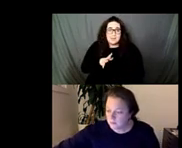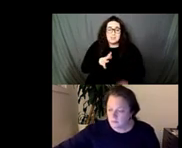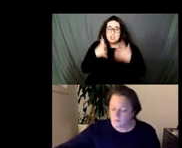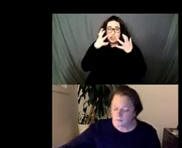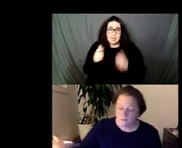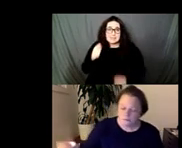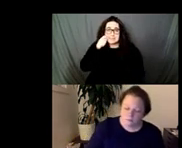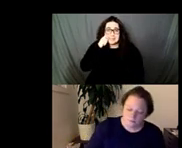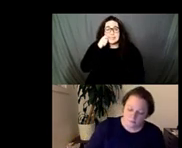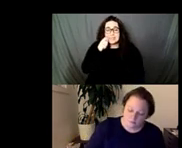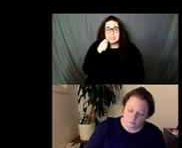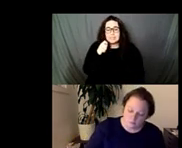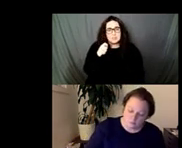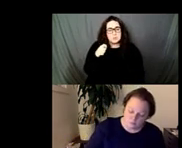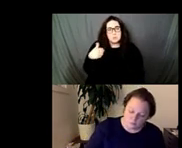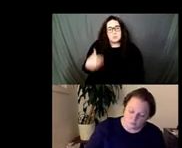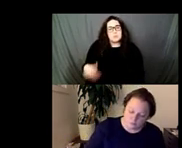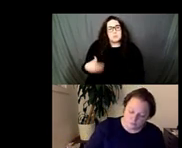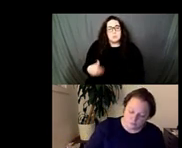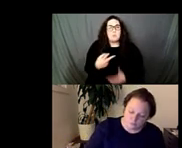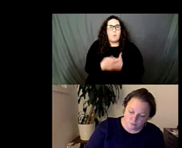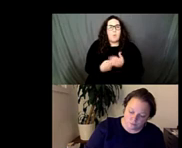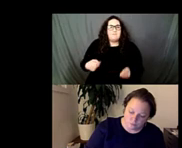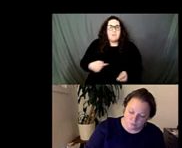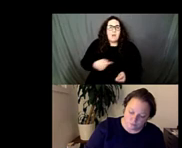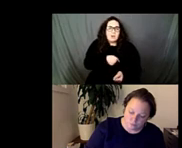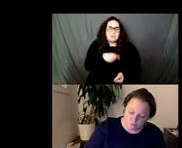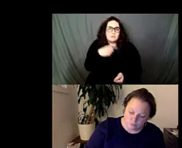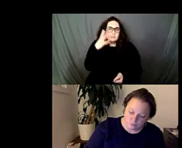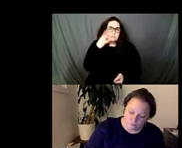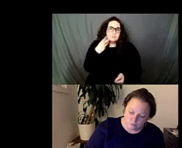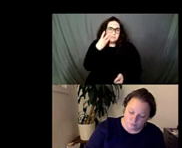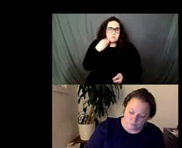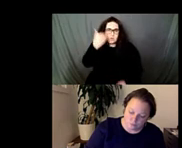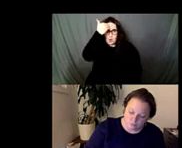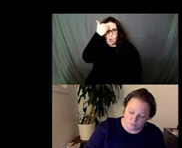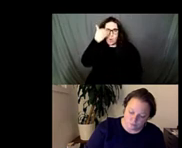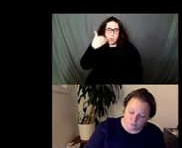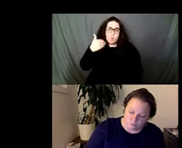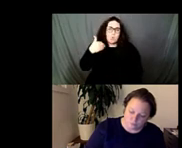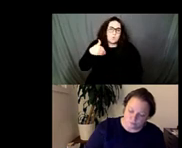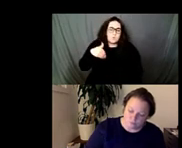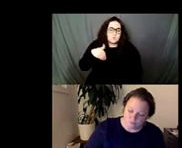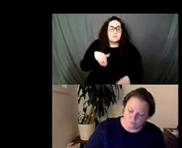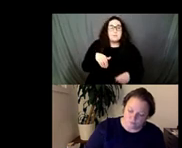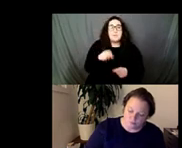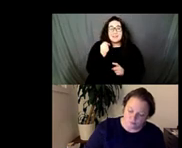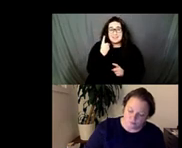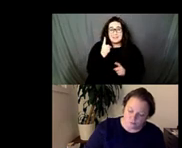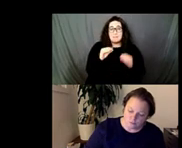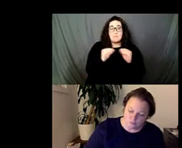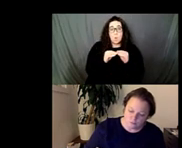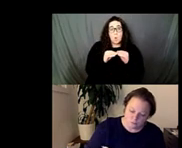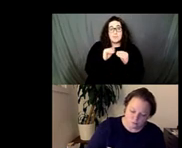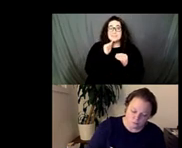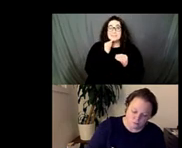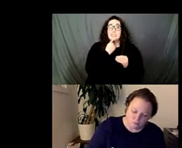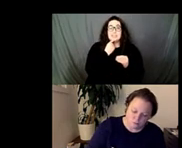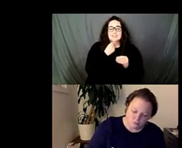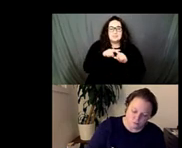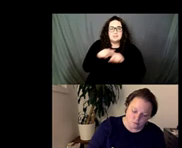um both of us are used to the kind of hostility of the institution but the blows tend to fall more towards femmes and folks with darker skin